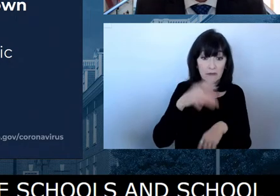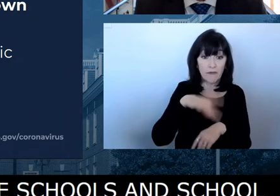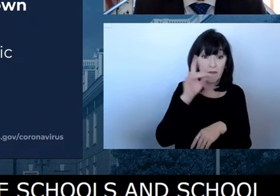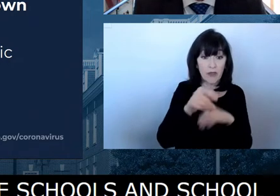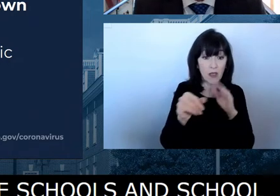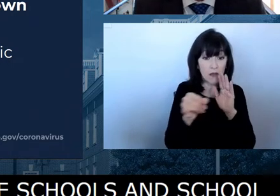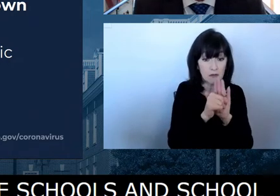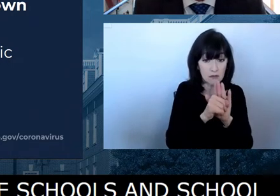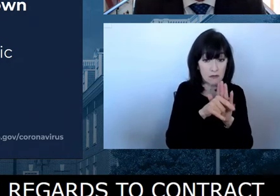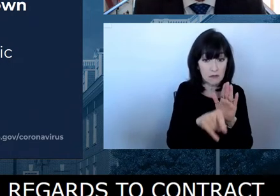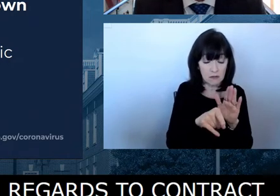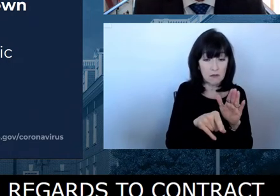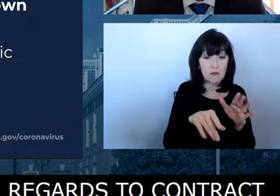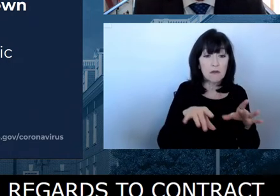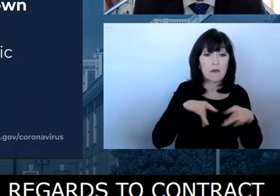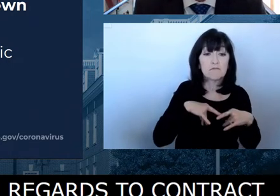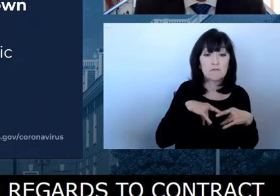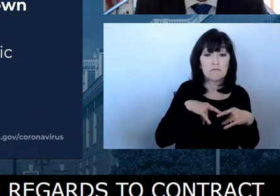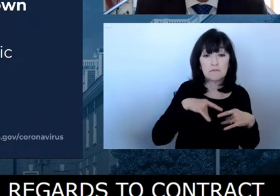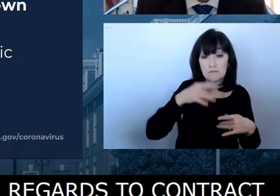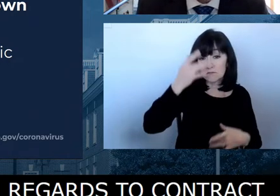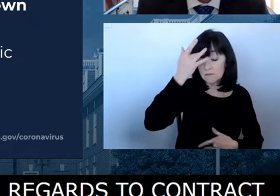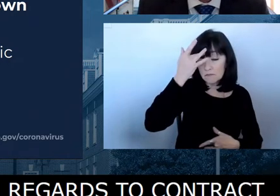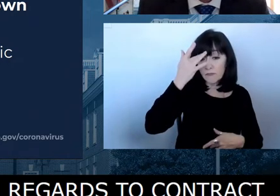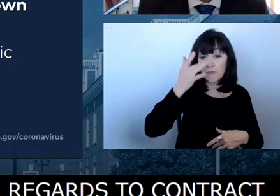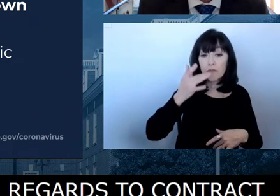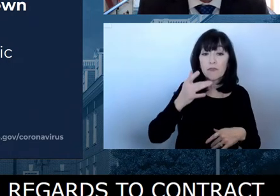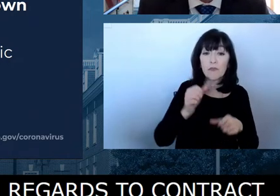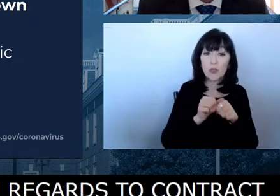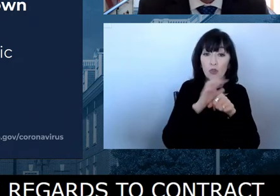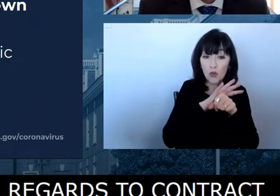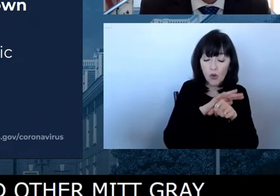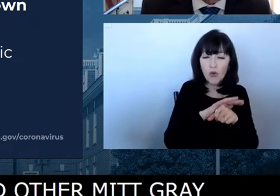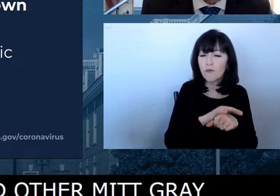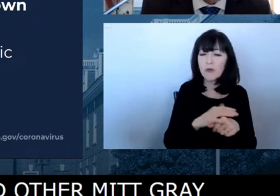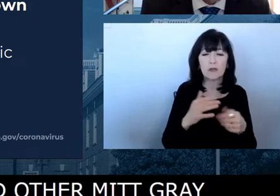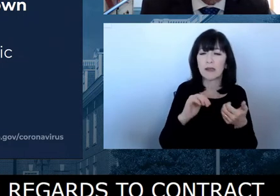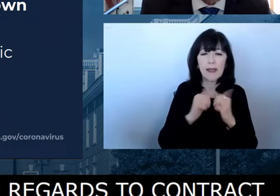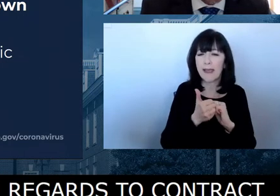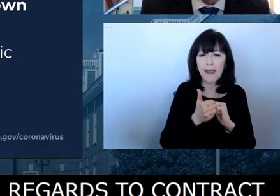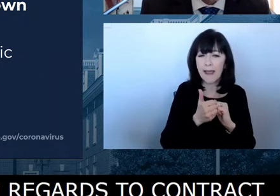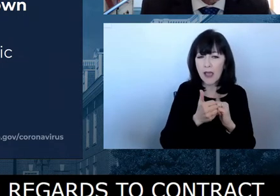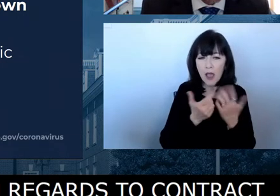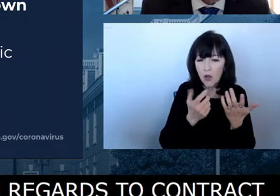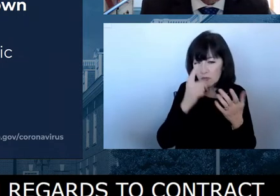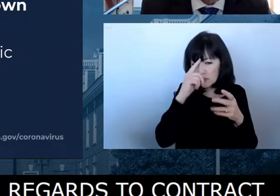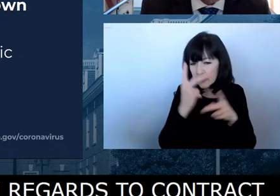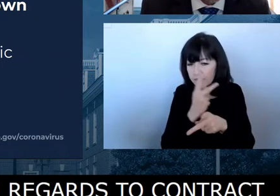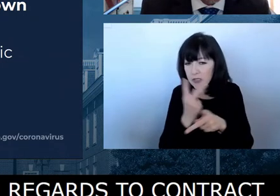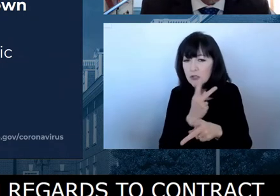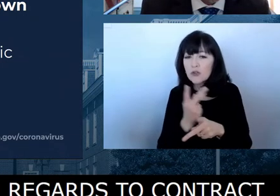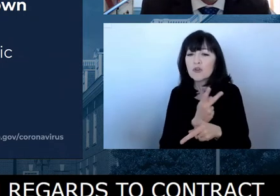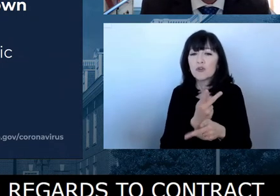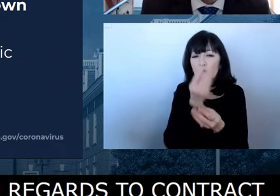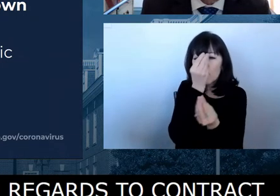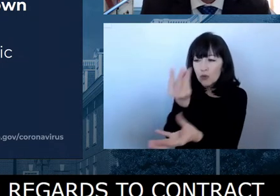Um, and that will help school districts make a localized decision